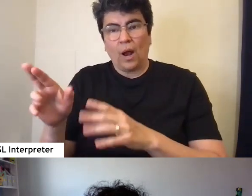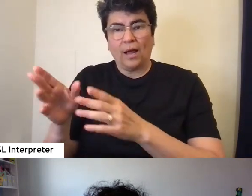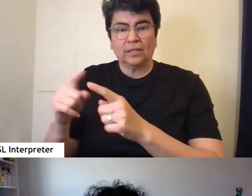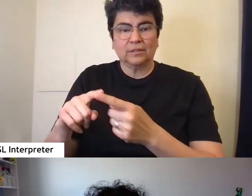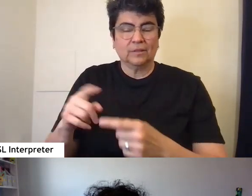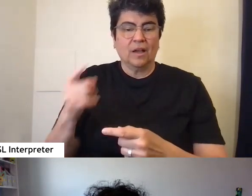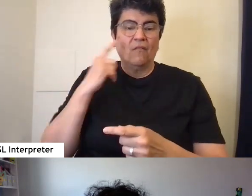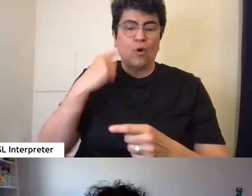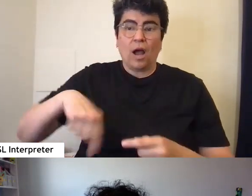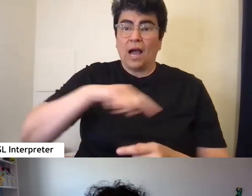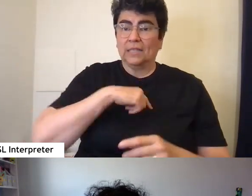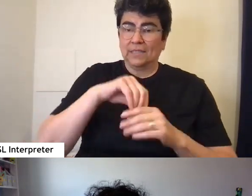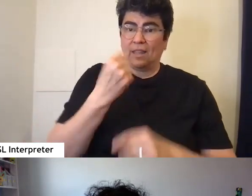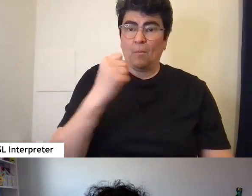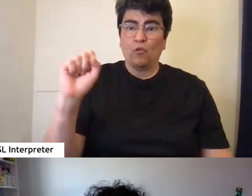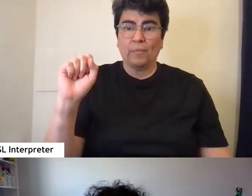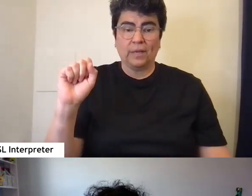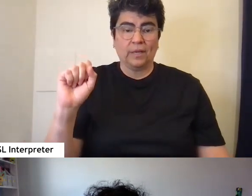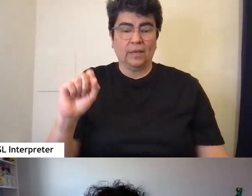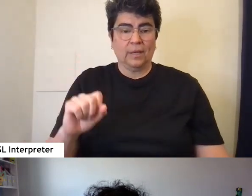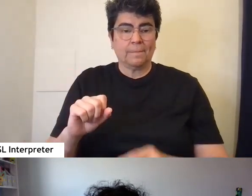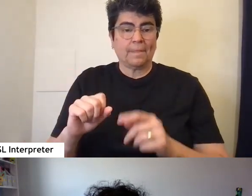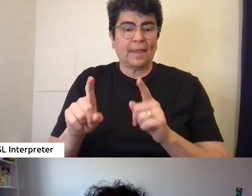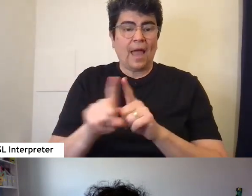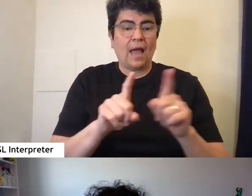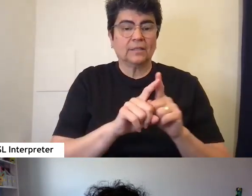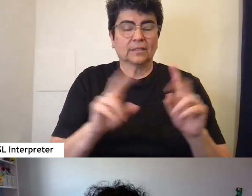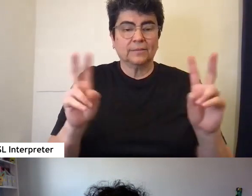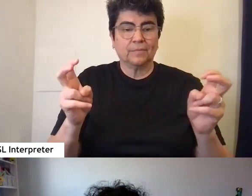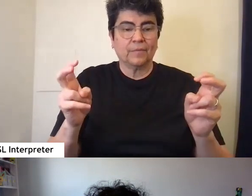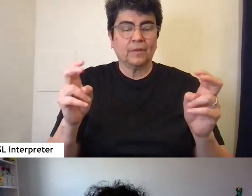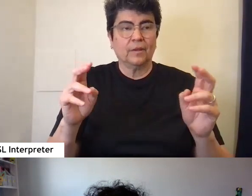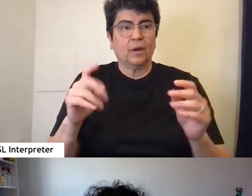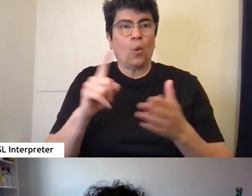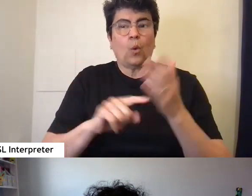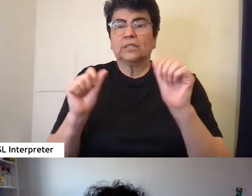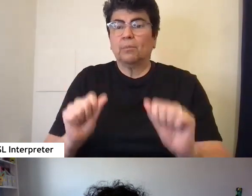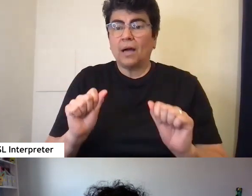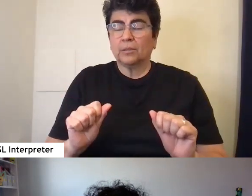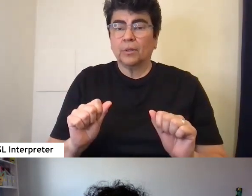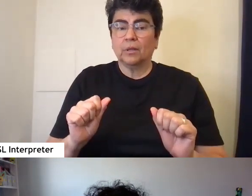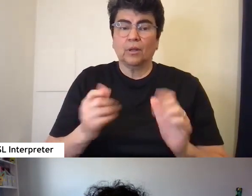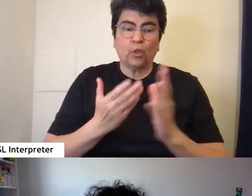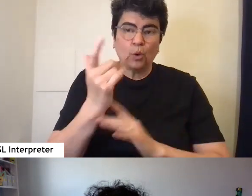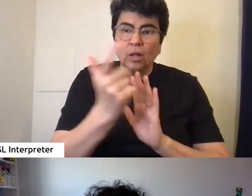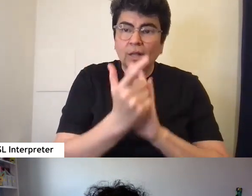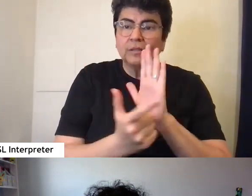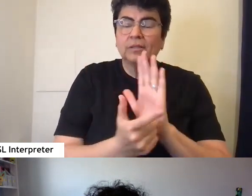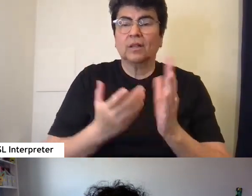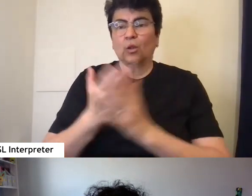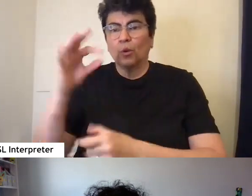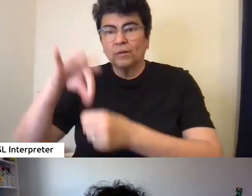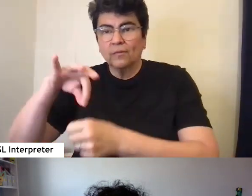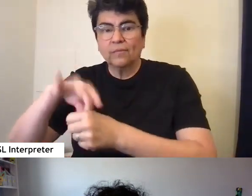of us in the movement like as the windows of what is possible legislatively, electorally,